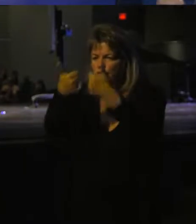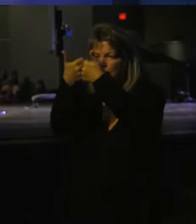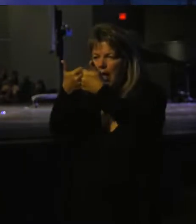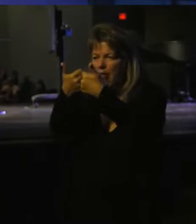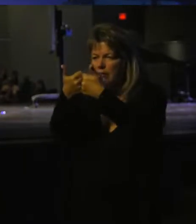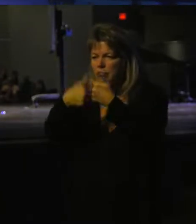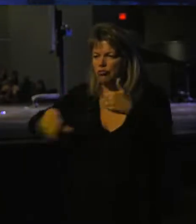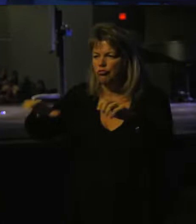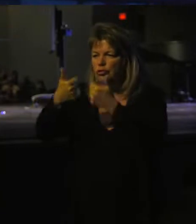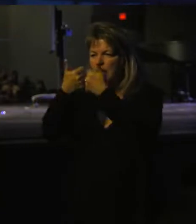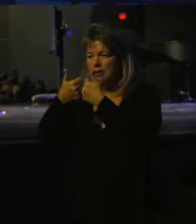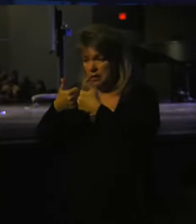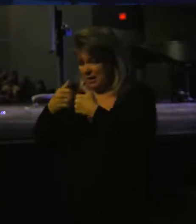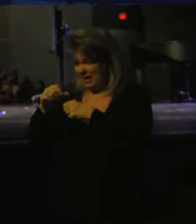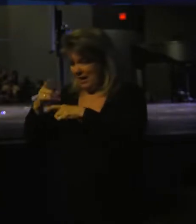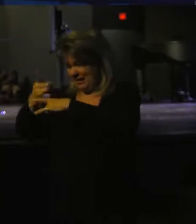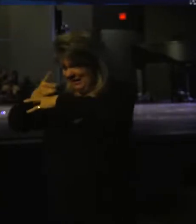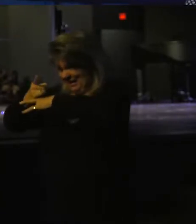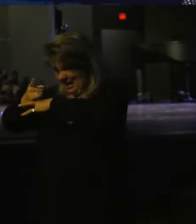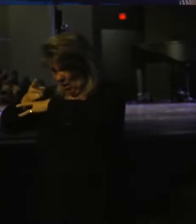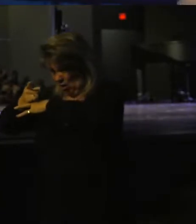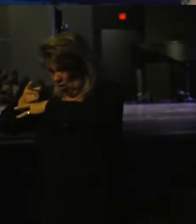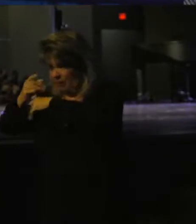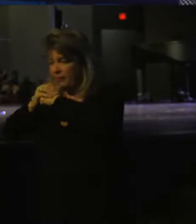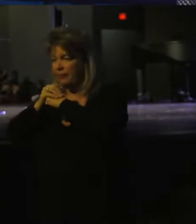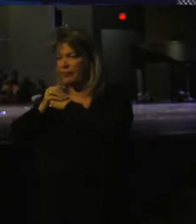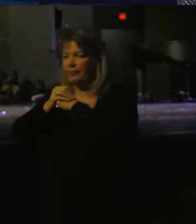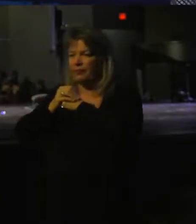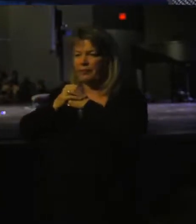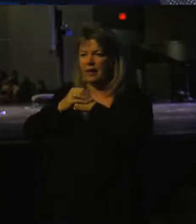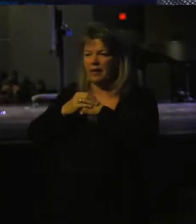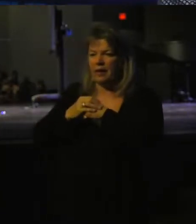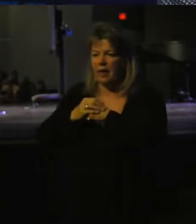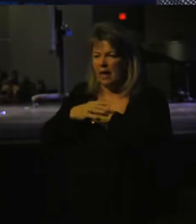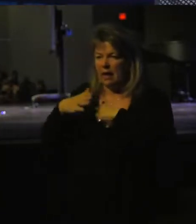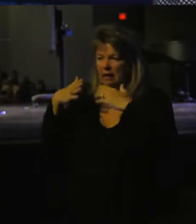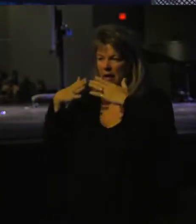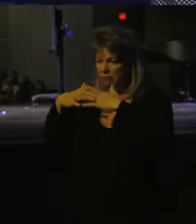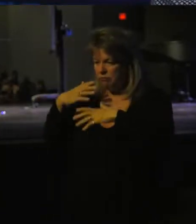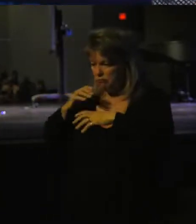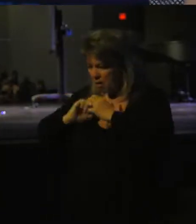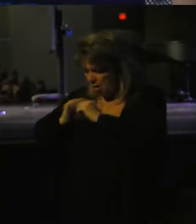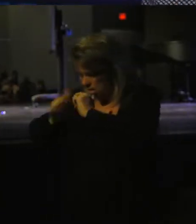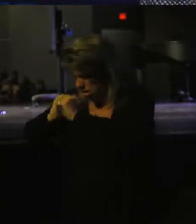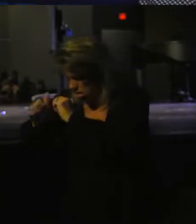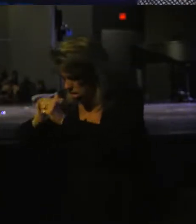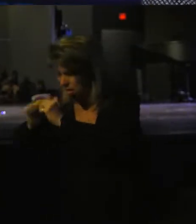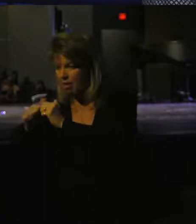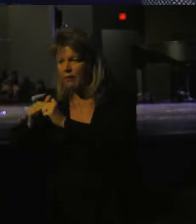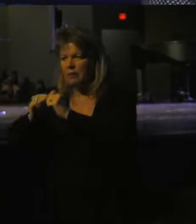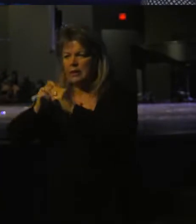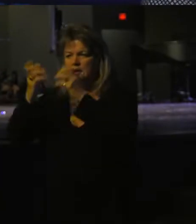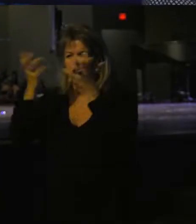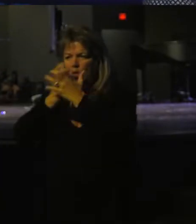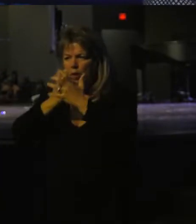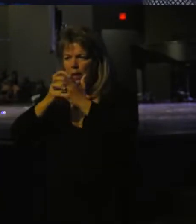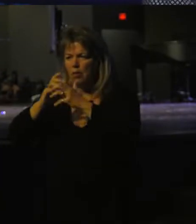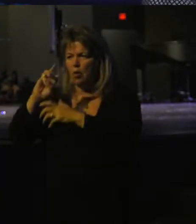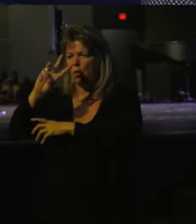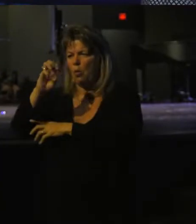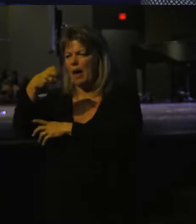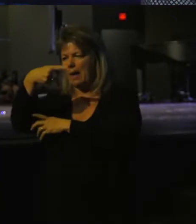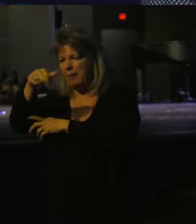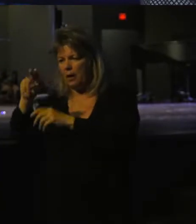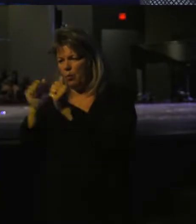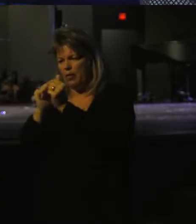challenged to take a piece of steel and to go race against time to make this incredible weapon in a blade.